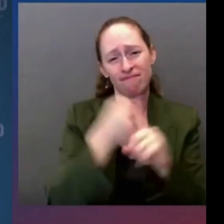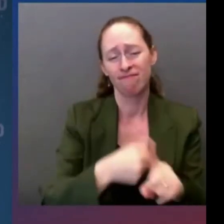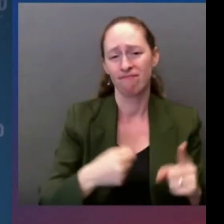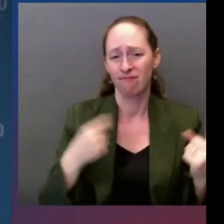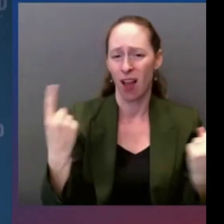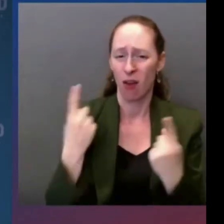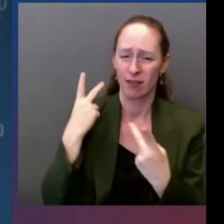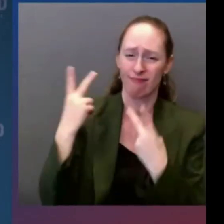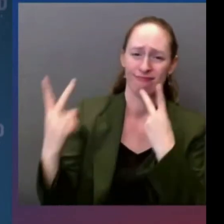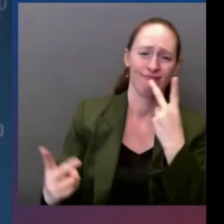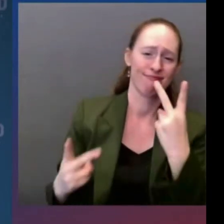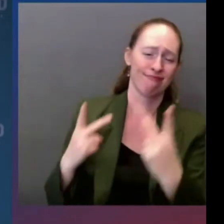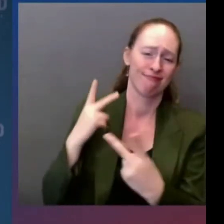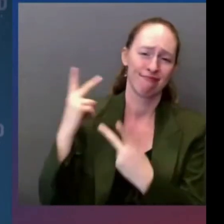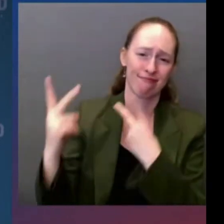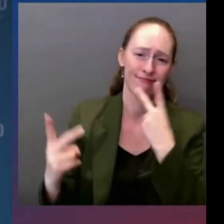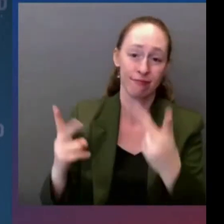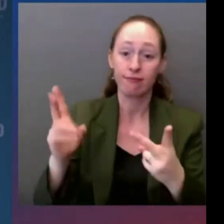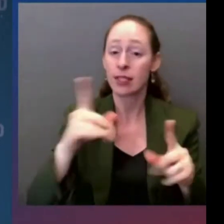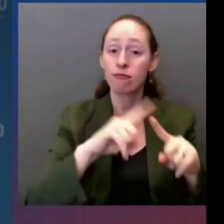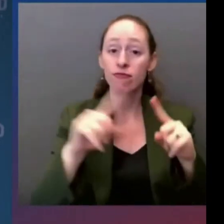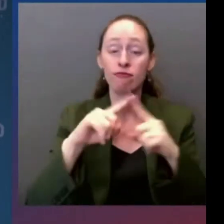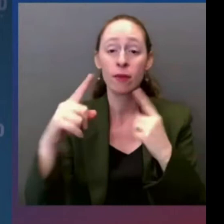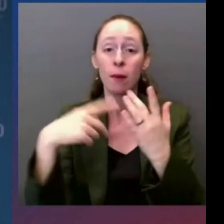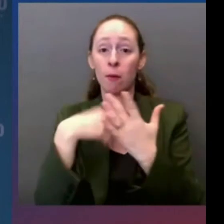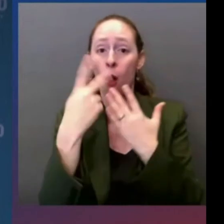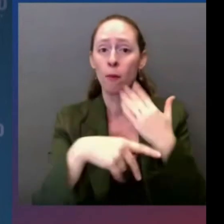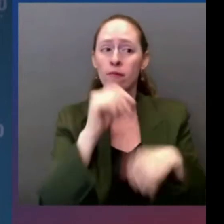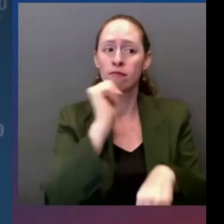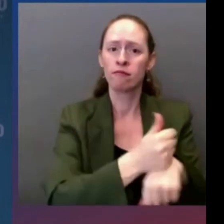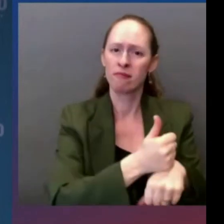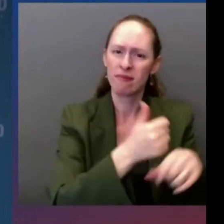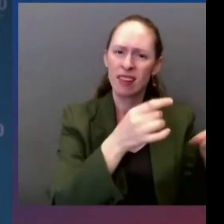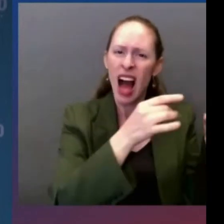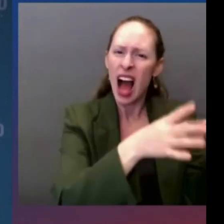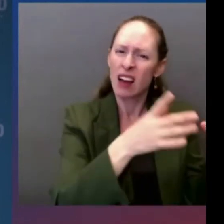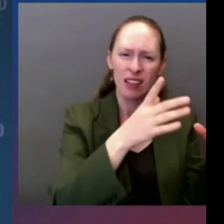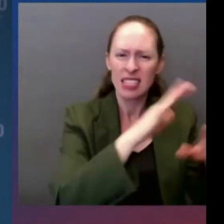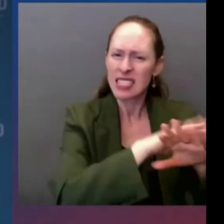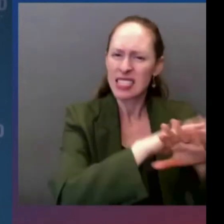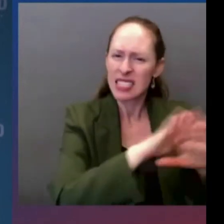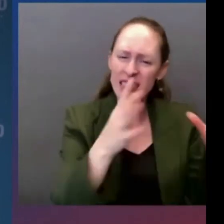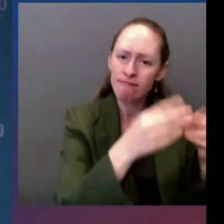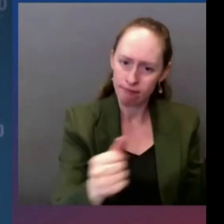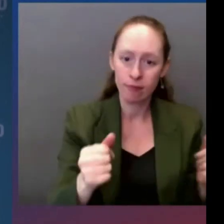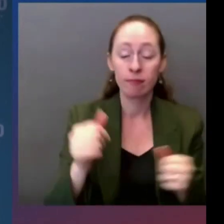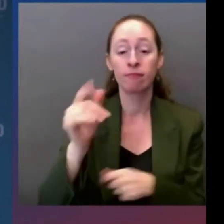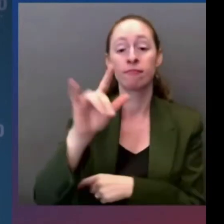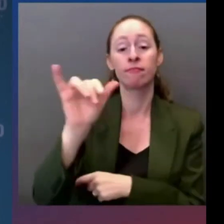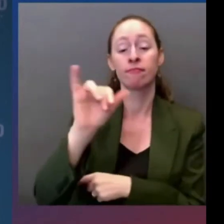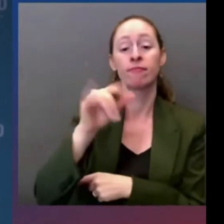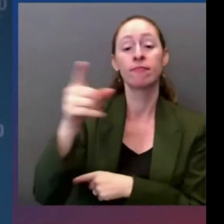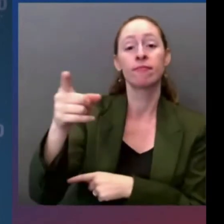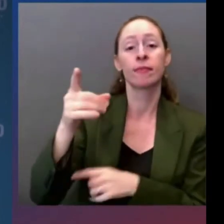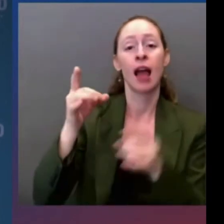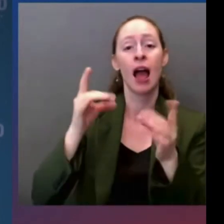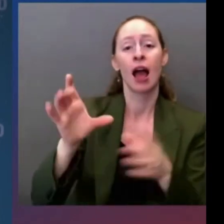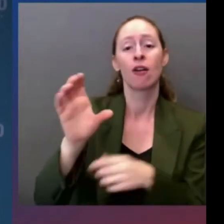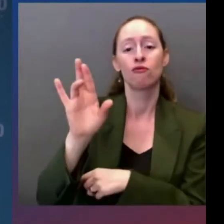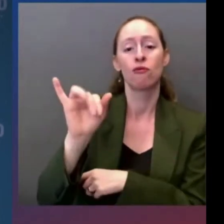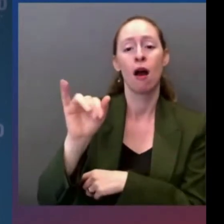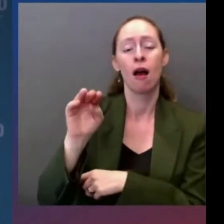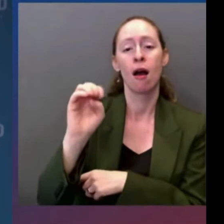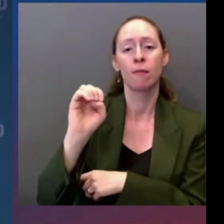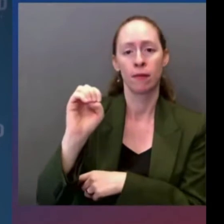Francisco, she established a hate crimes unit in her office and pushed to end outdated practices, which had hampered efforts to bring